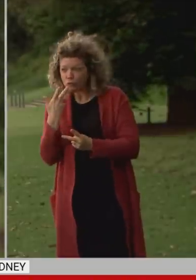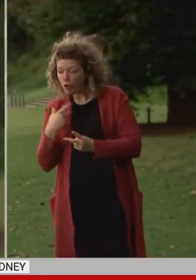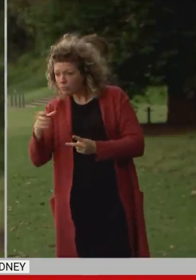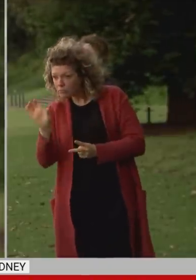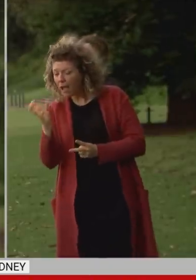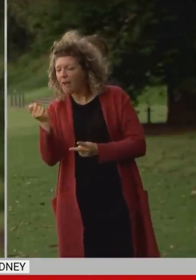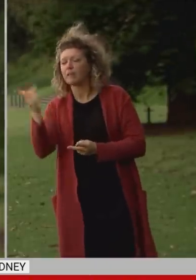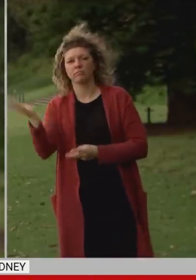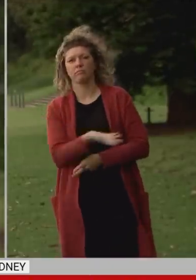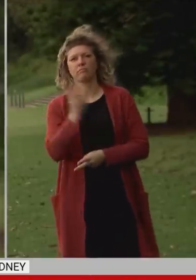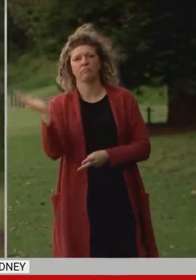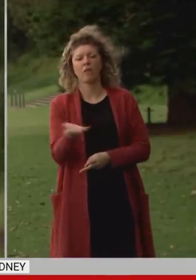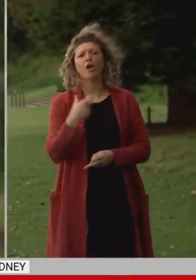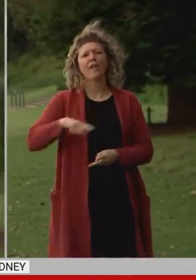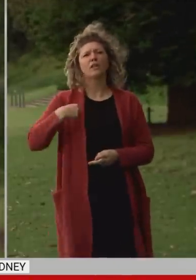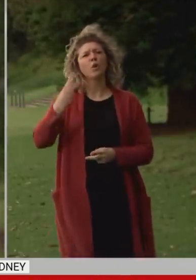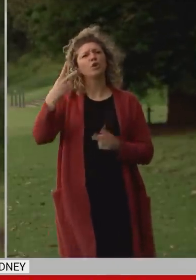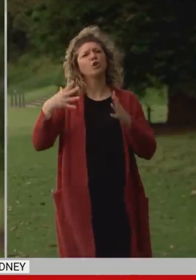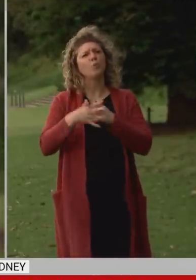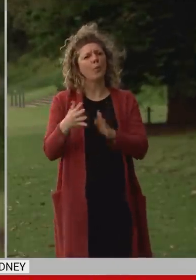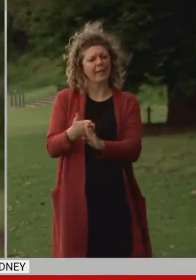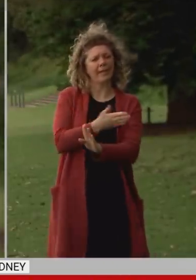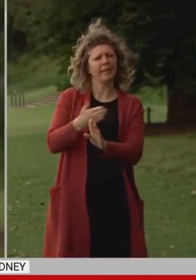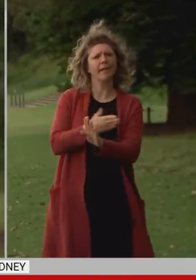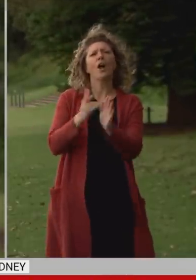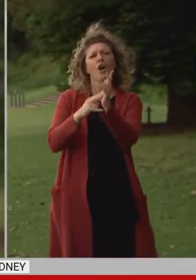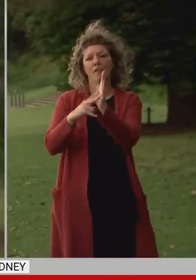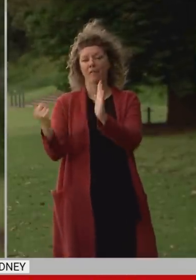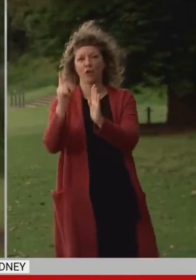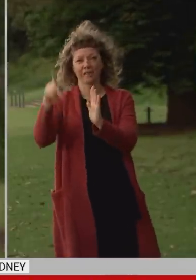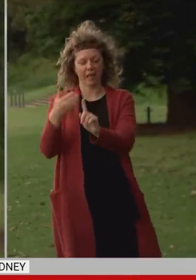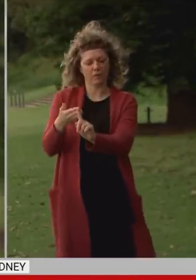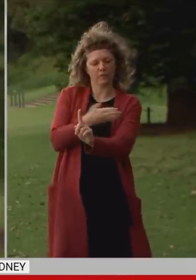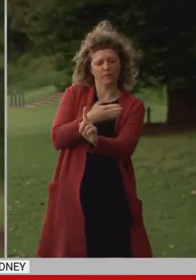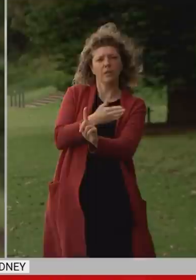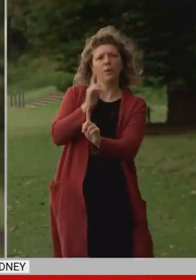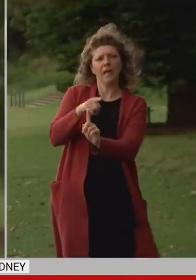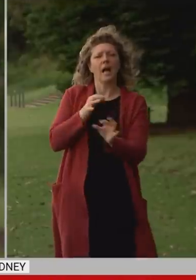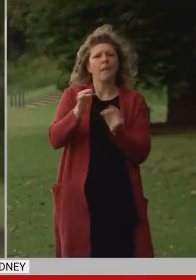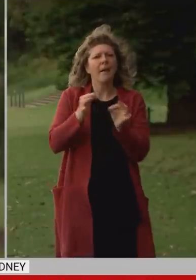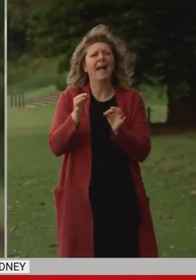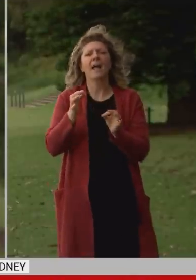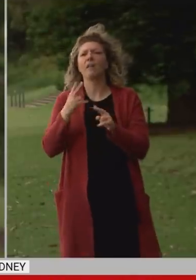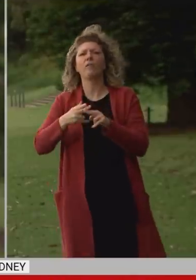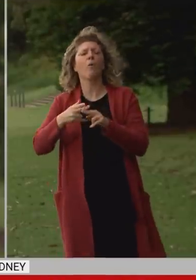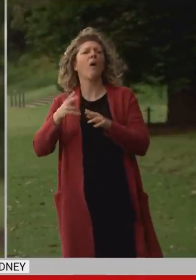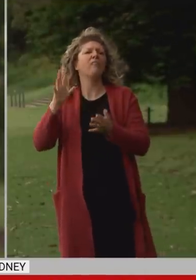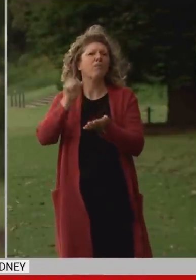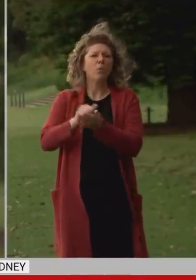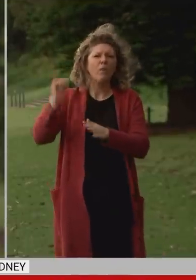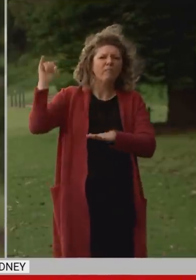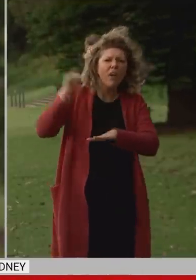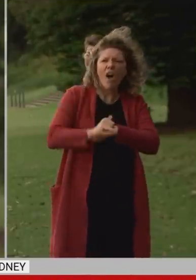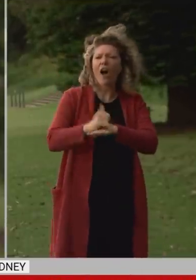with two weeks lead time to allow airlines and the Commonwealth to start to put on extra flights and put those processes in place